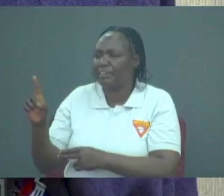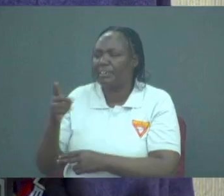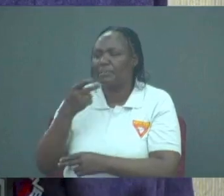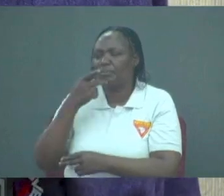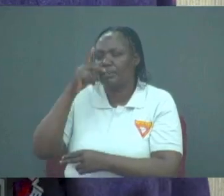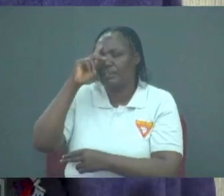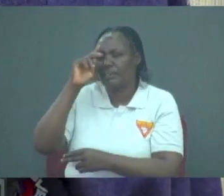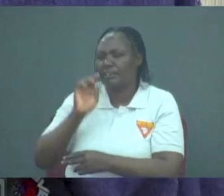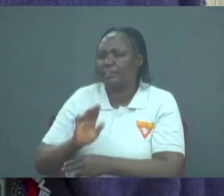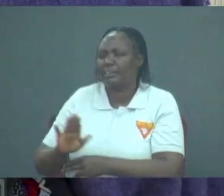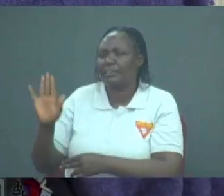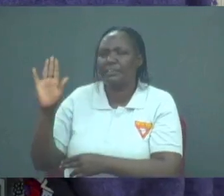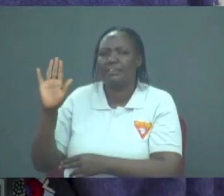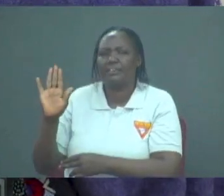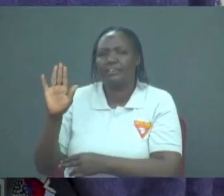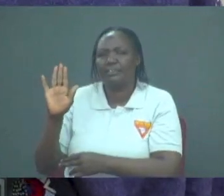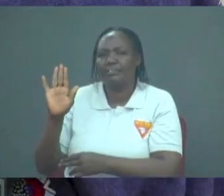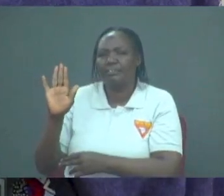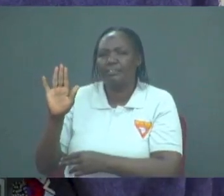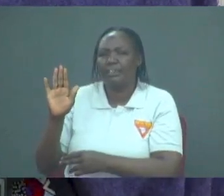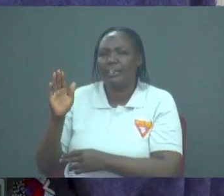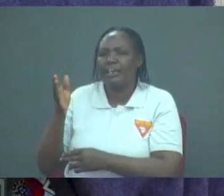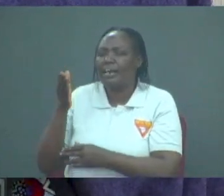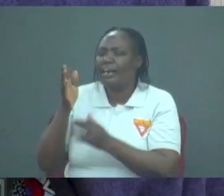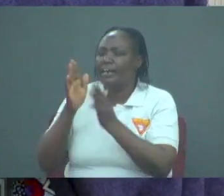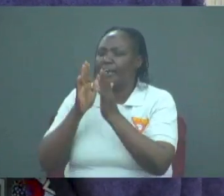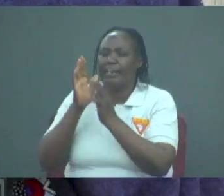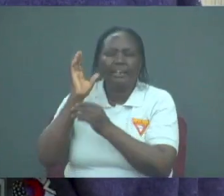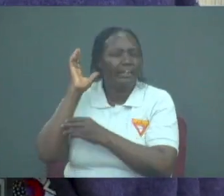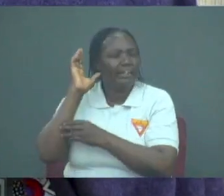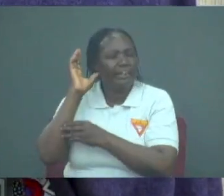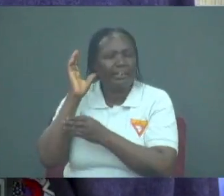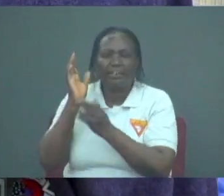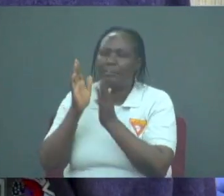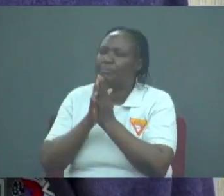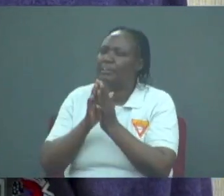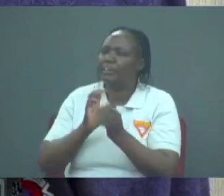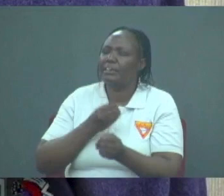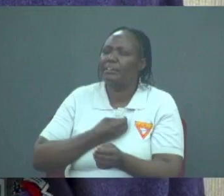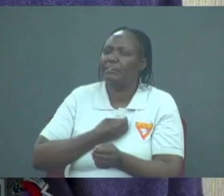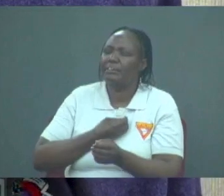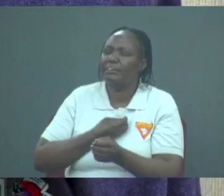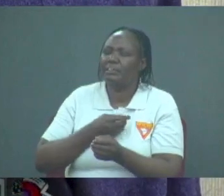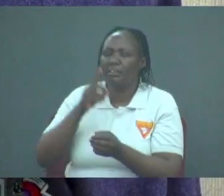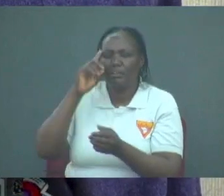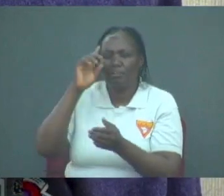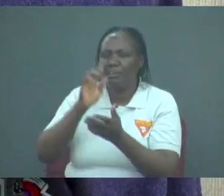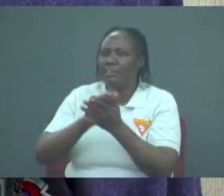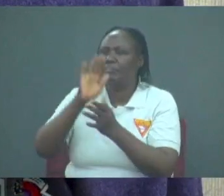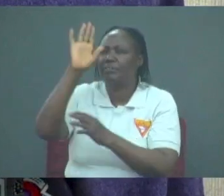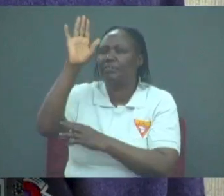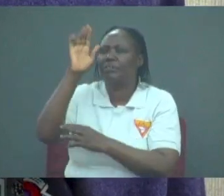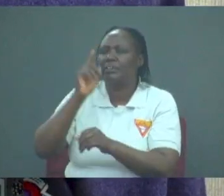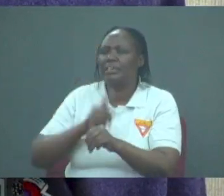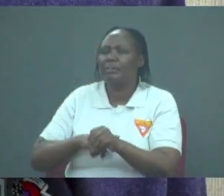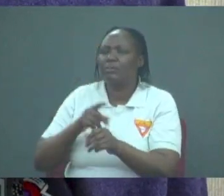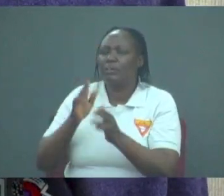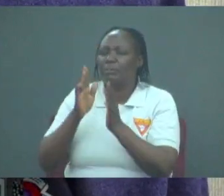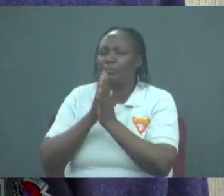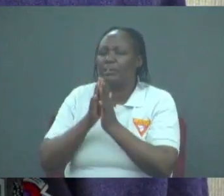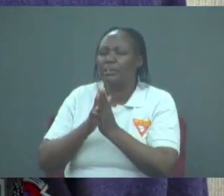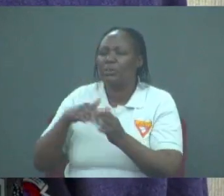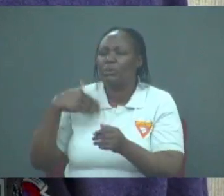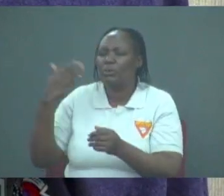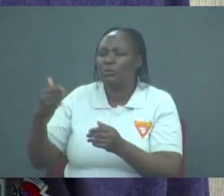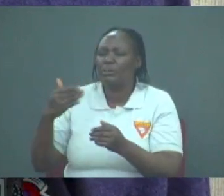brought in their request for their children hear our prayers Lord we believe you and yesterday we learned that when we pray we must always